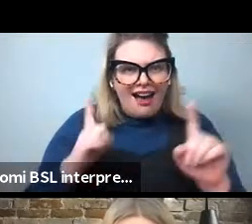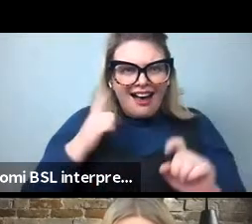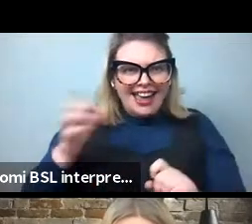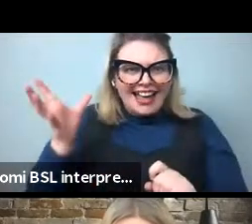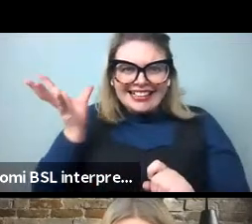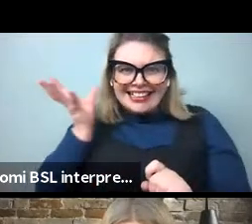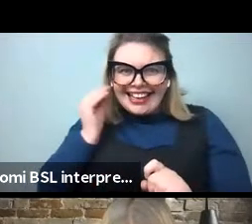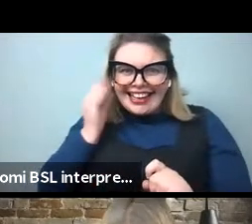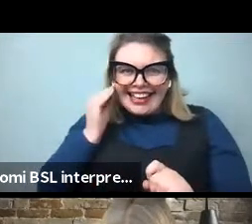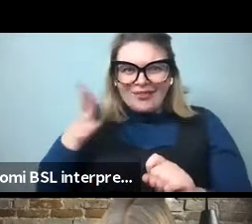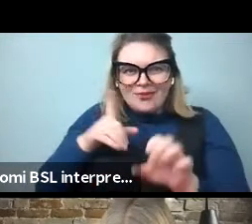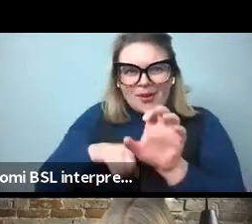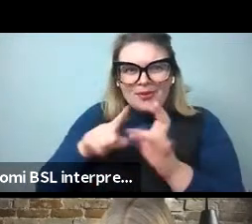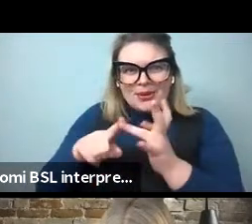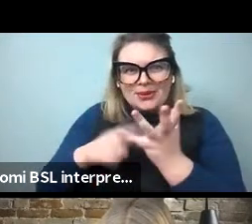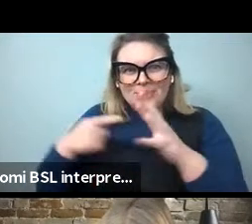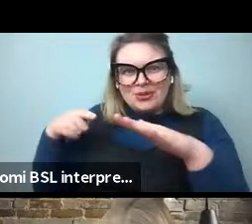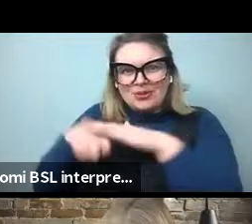is some echo.